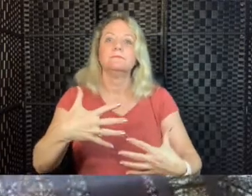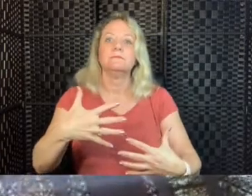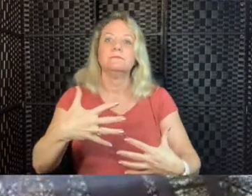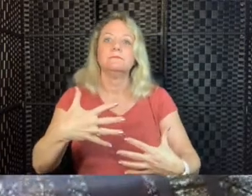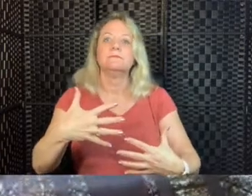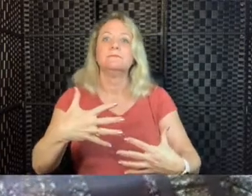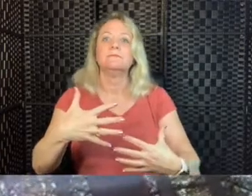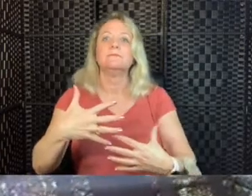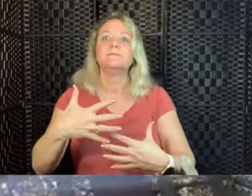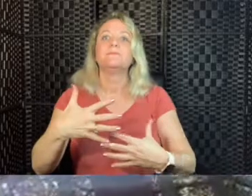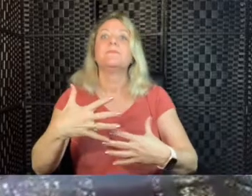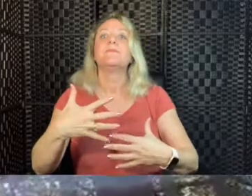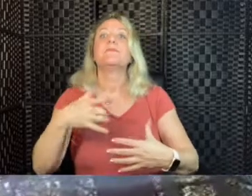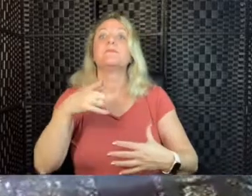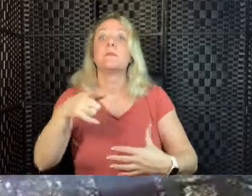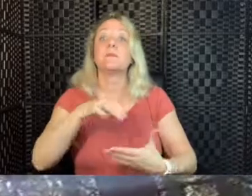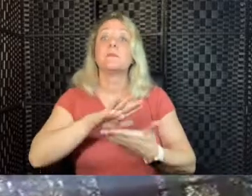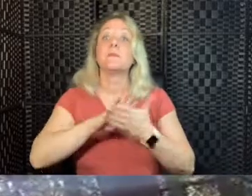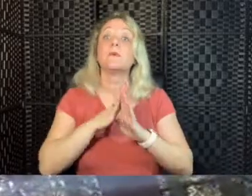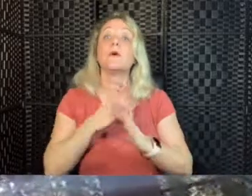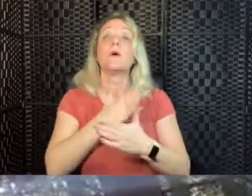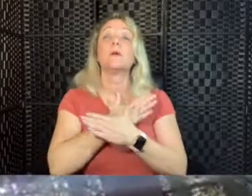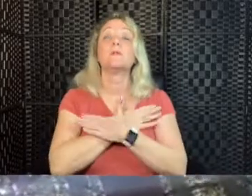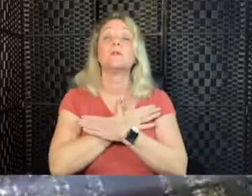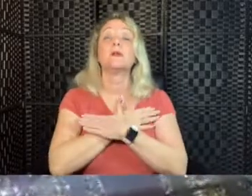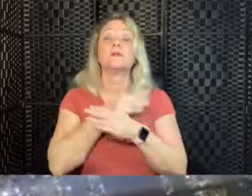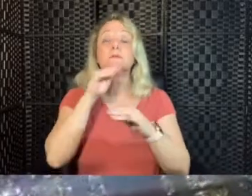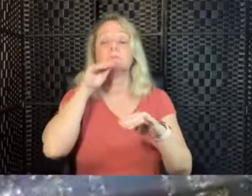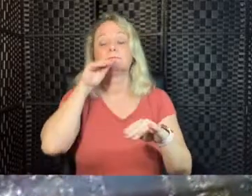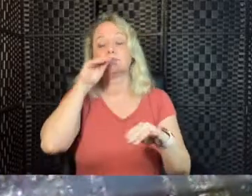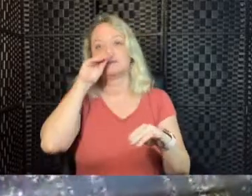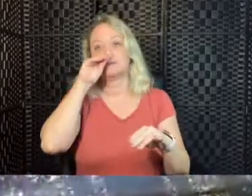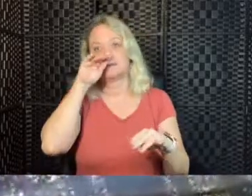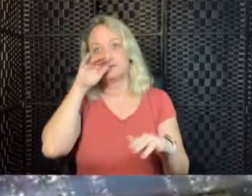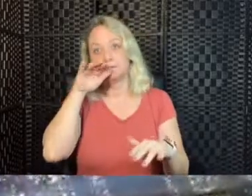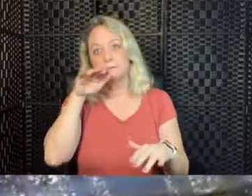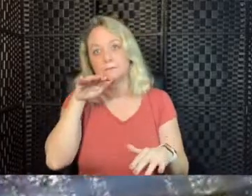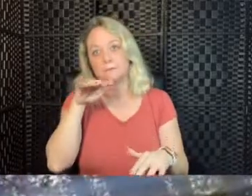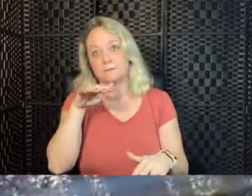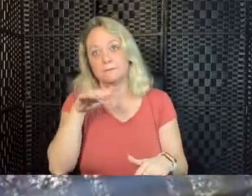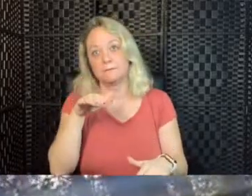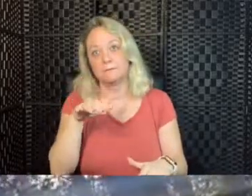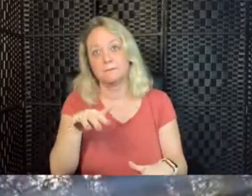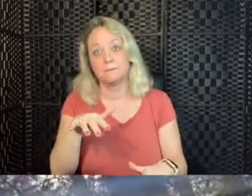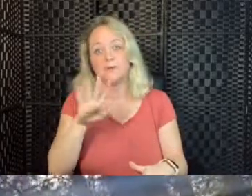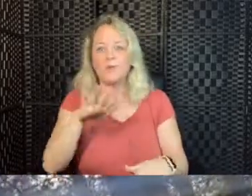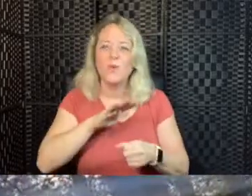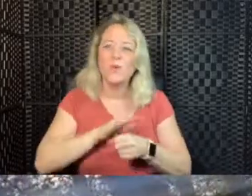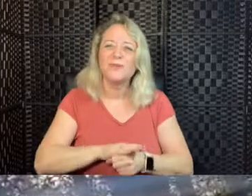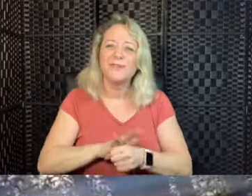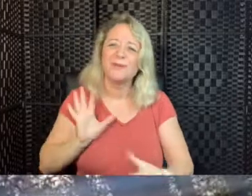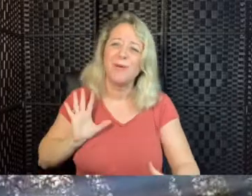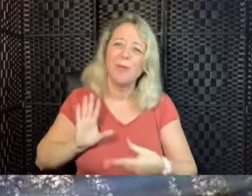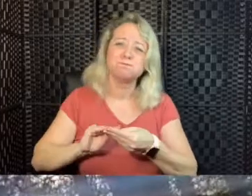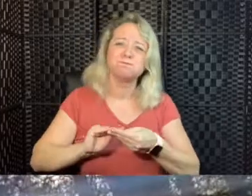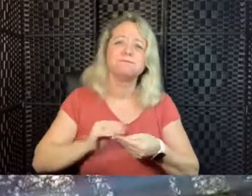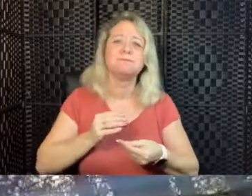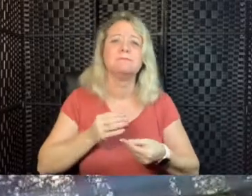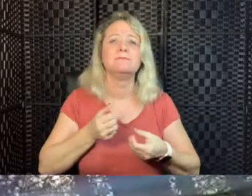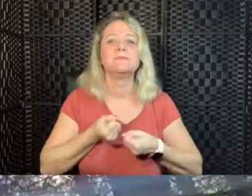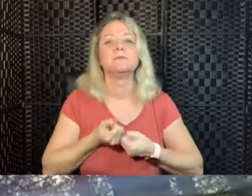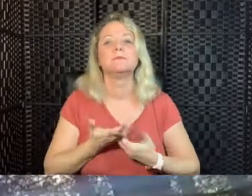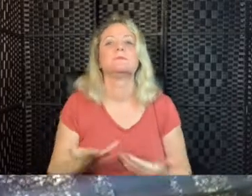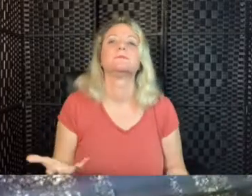and as you relax and exhale out, letting all the tension go.